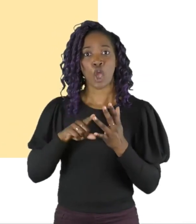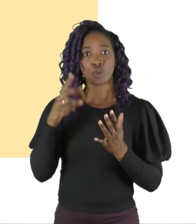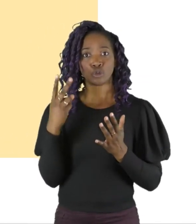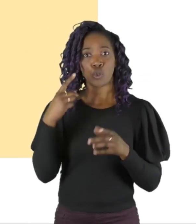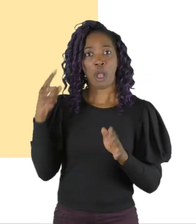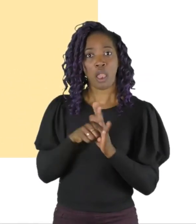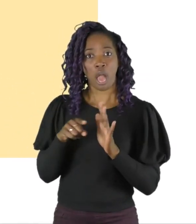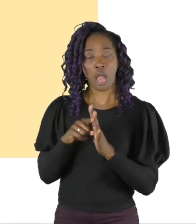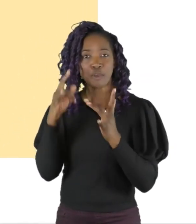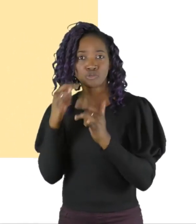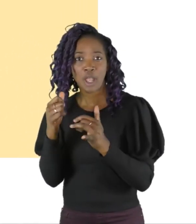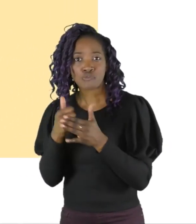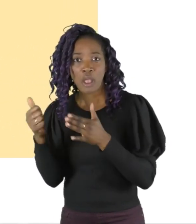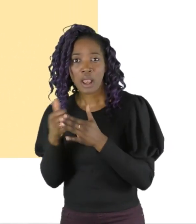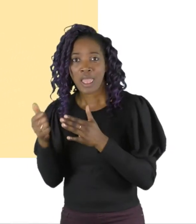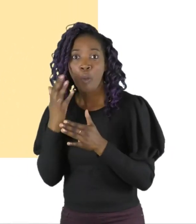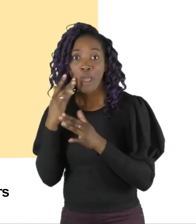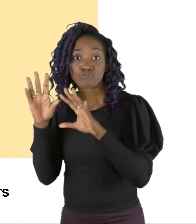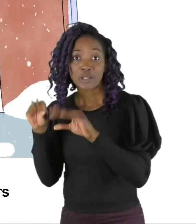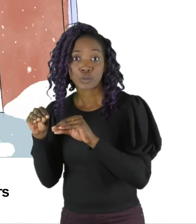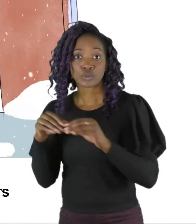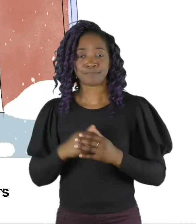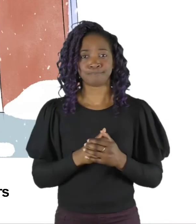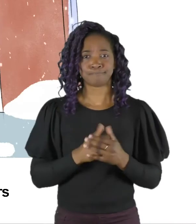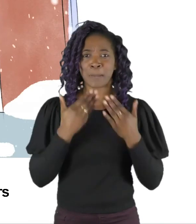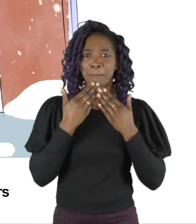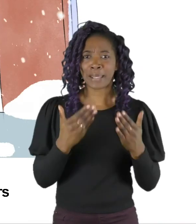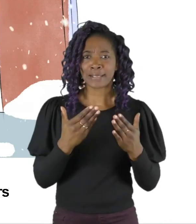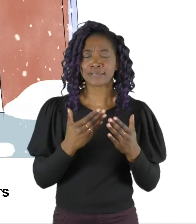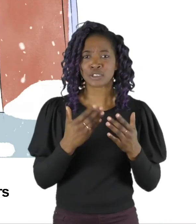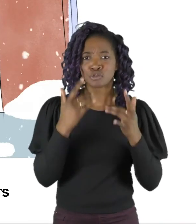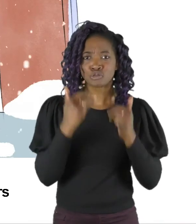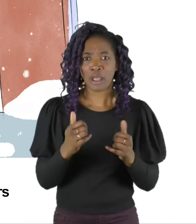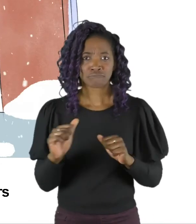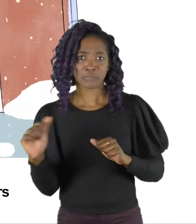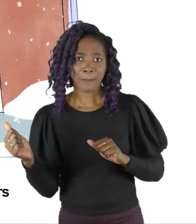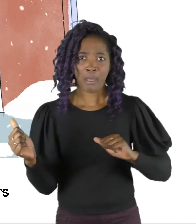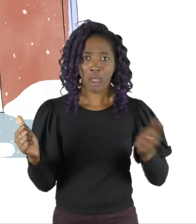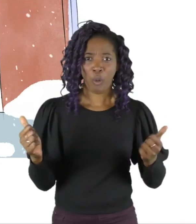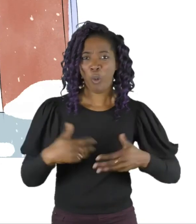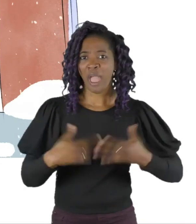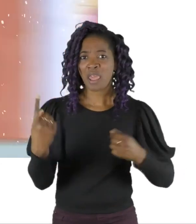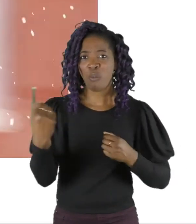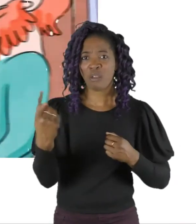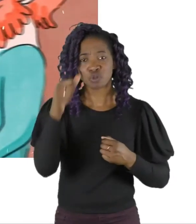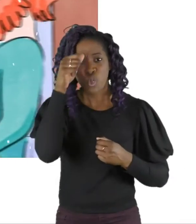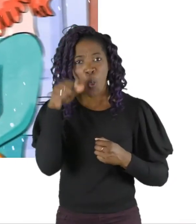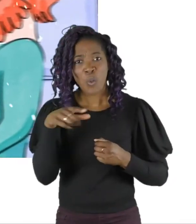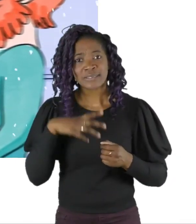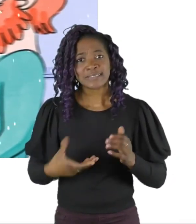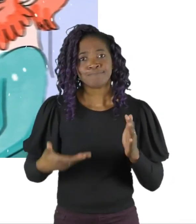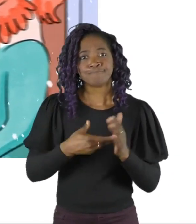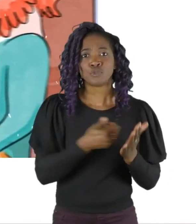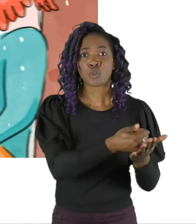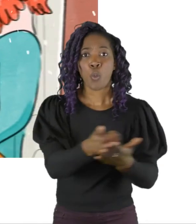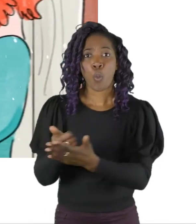and test it regularly and check its expiry date. Please also take a minute to check on your neighbours or anyone you know that may need a